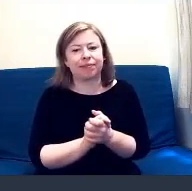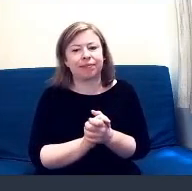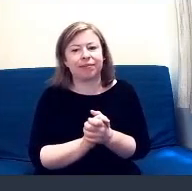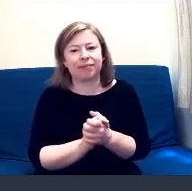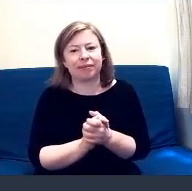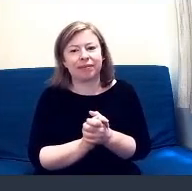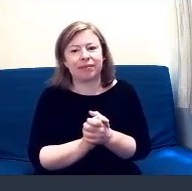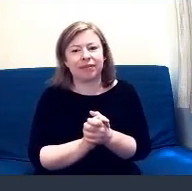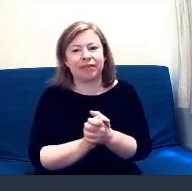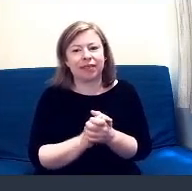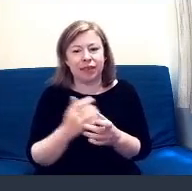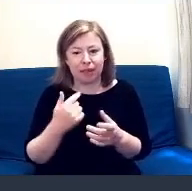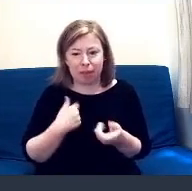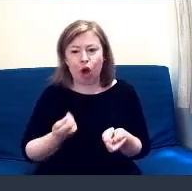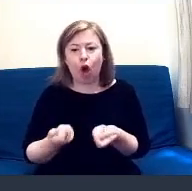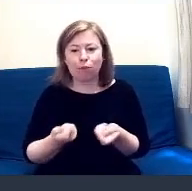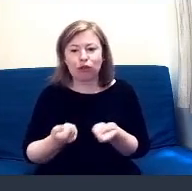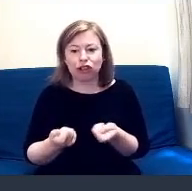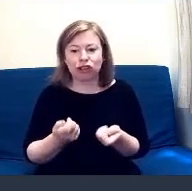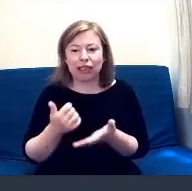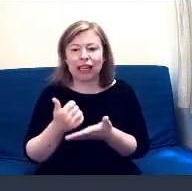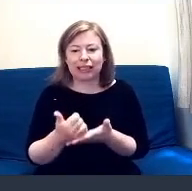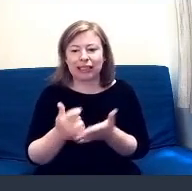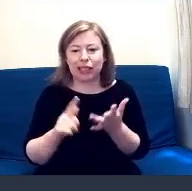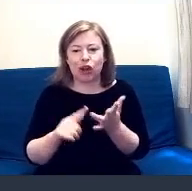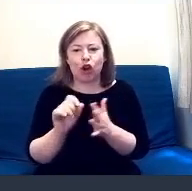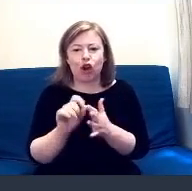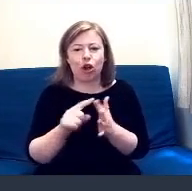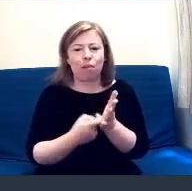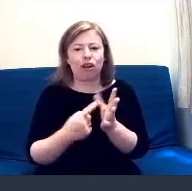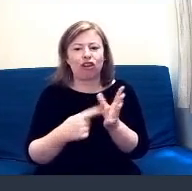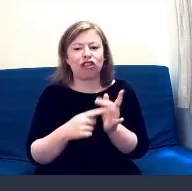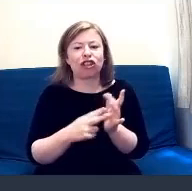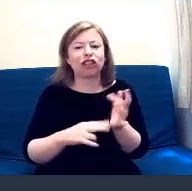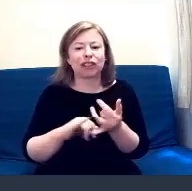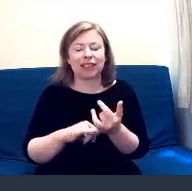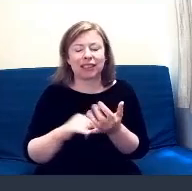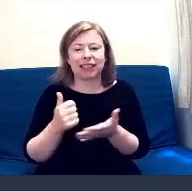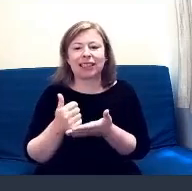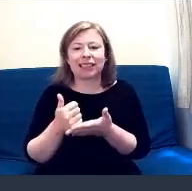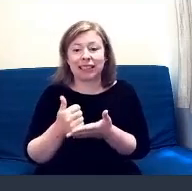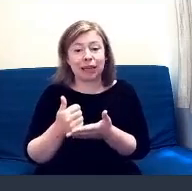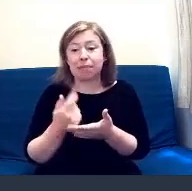I'm an operations assistant, but from July last year, I came in as a volunteer.